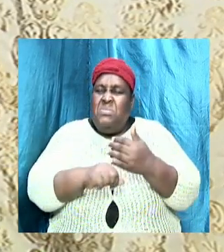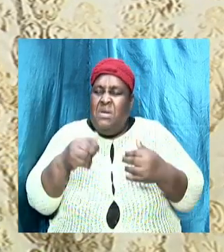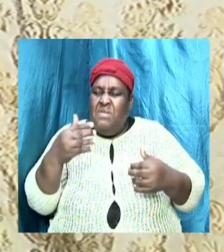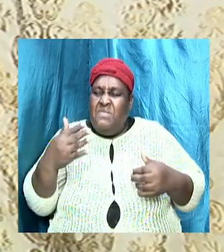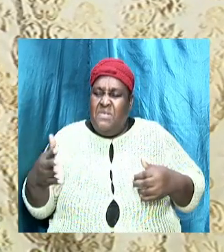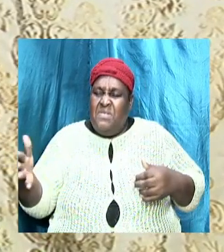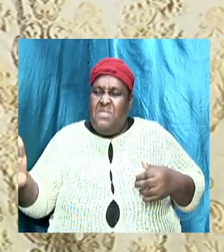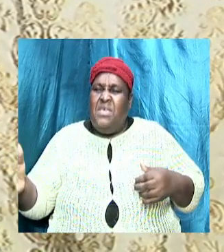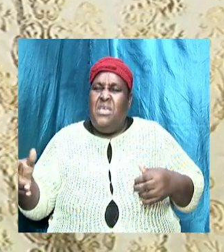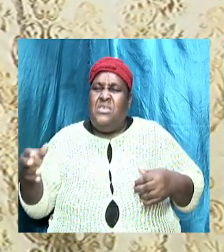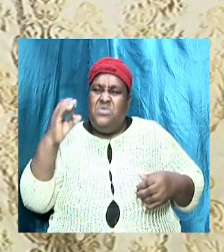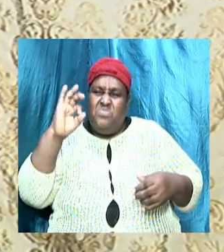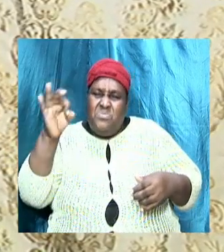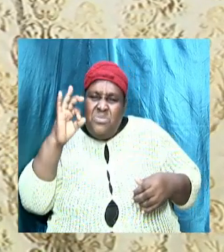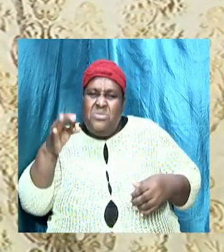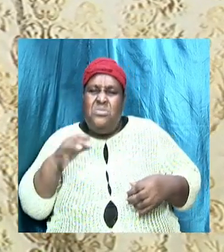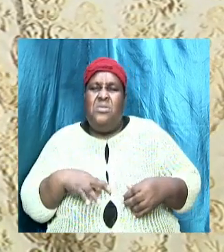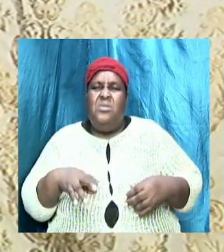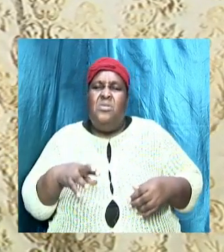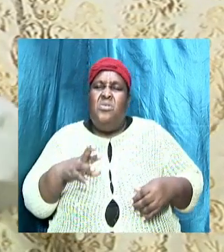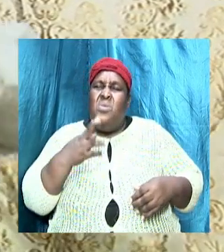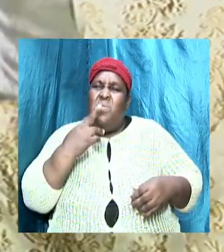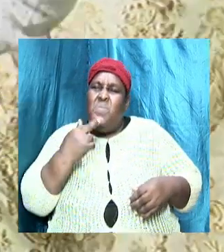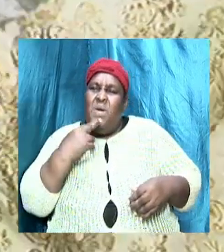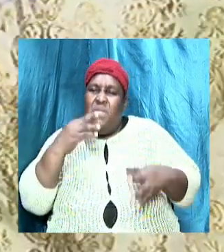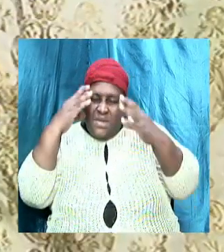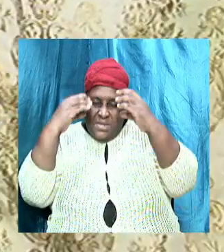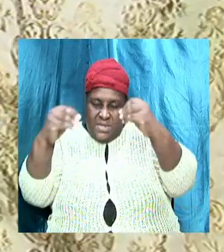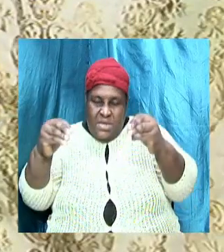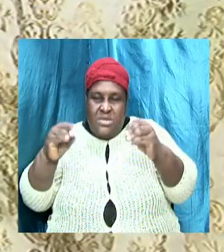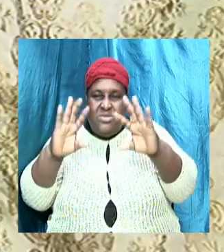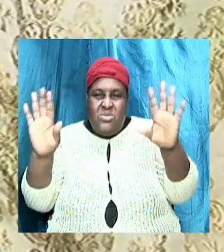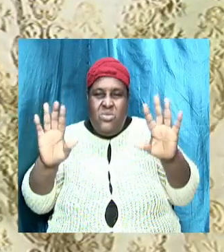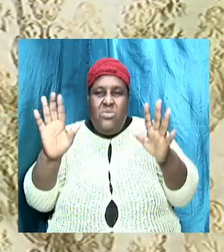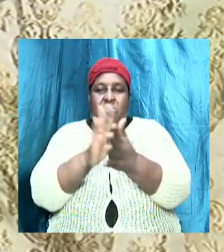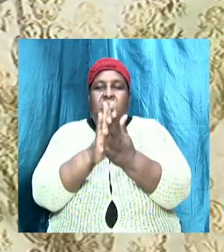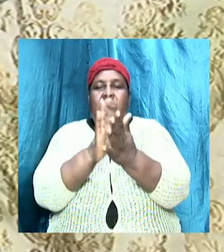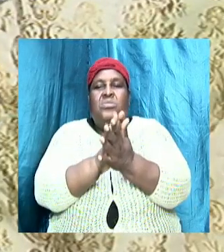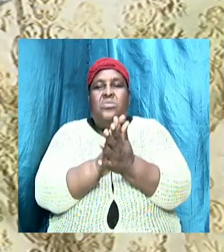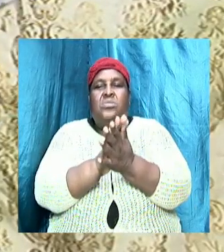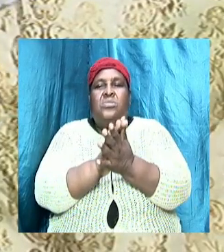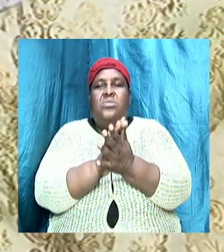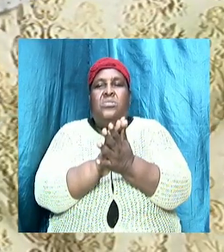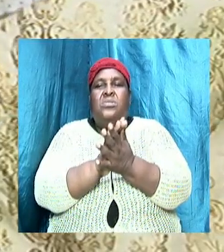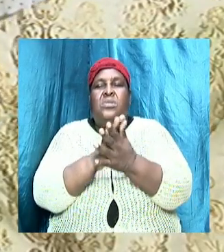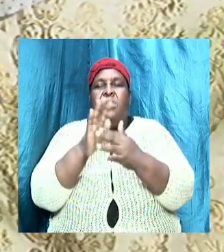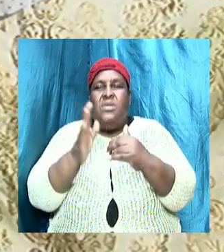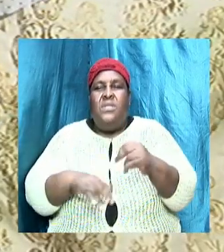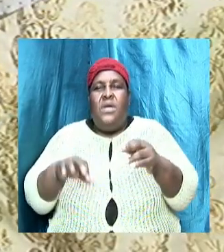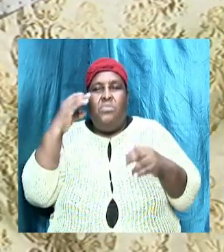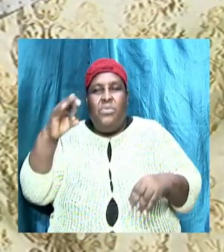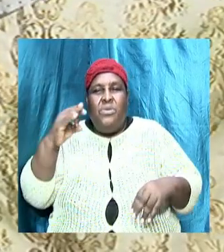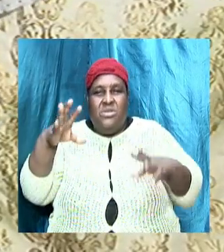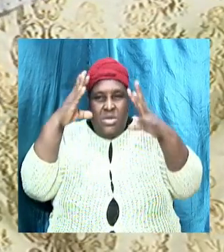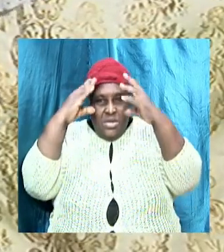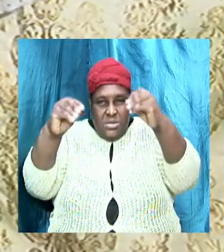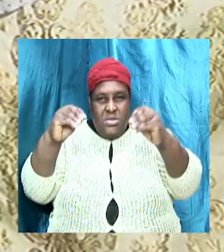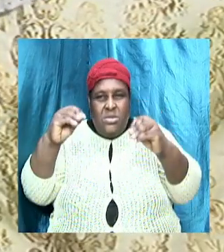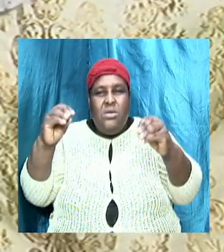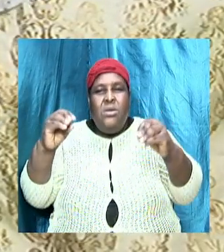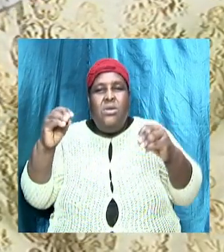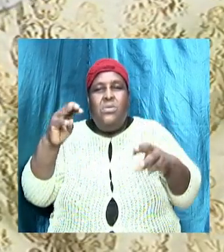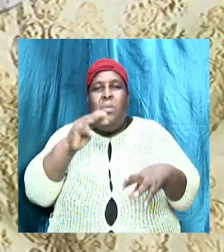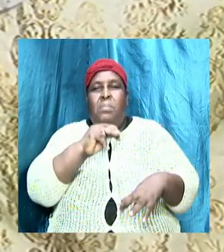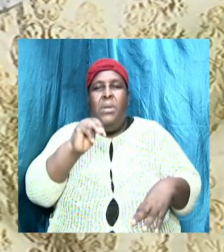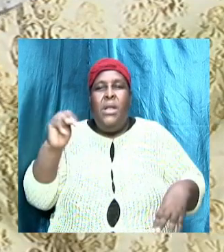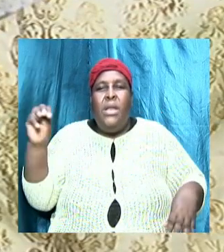to teach Sunday school than to be preaching to millions and teaching to millions and